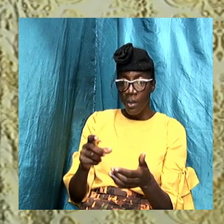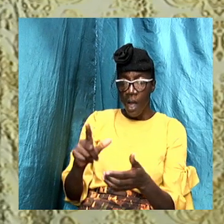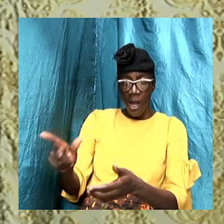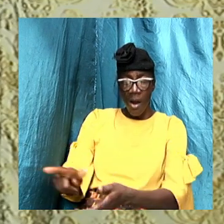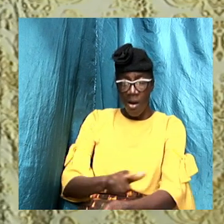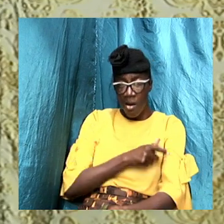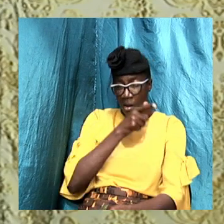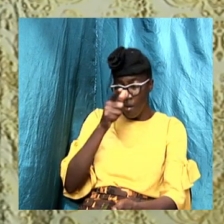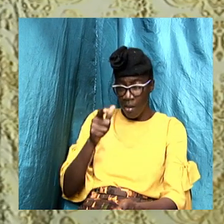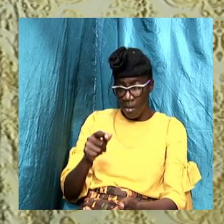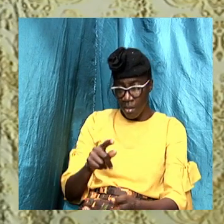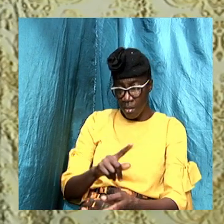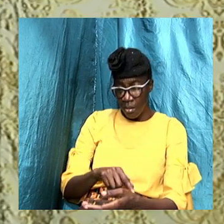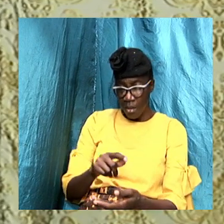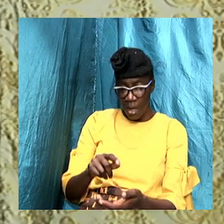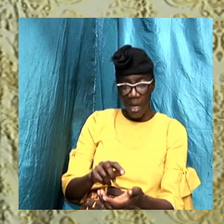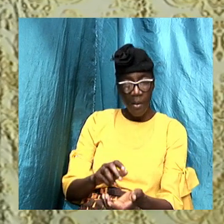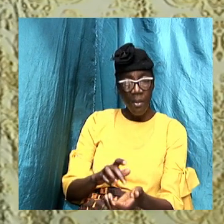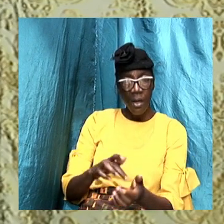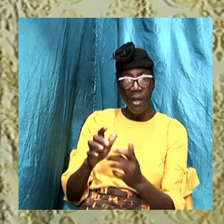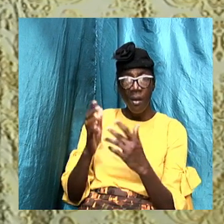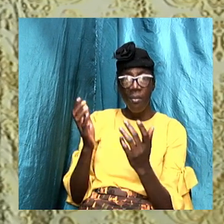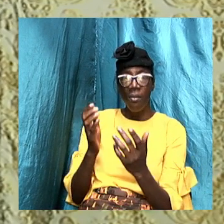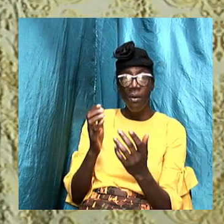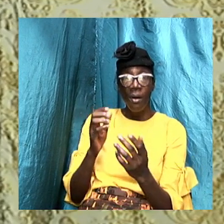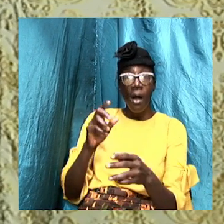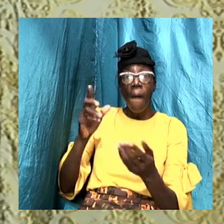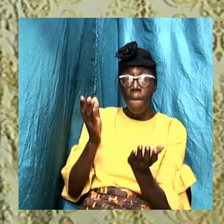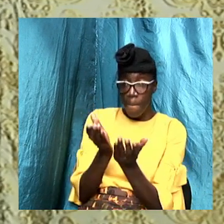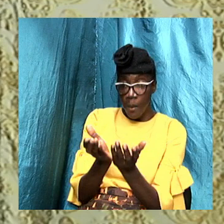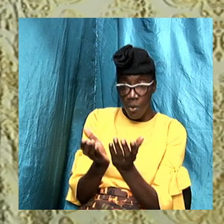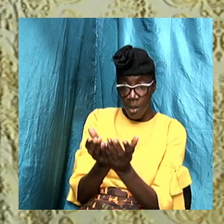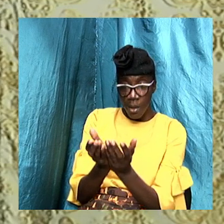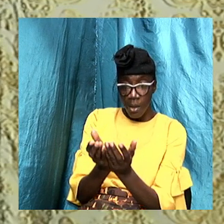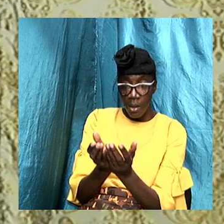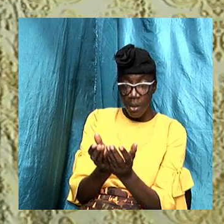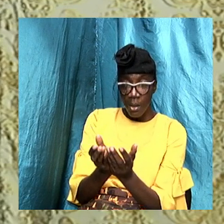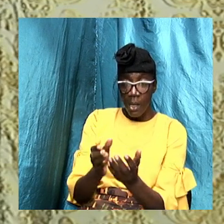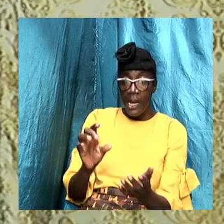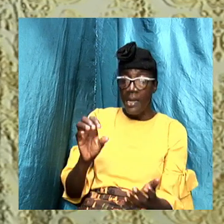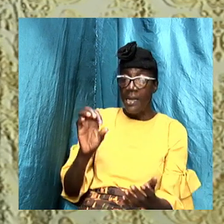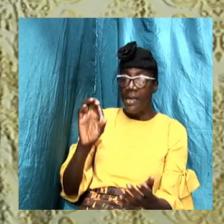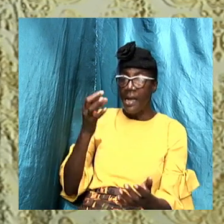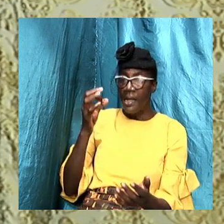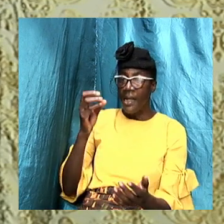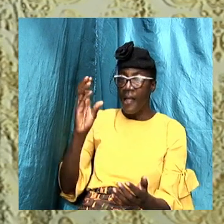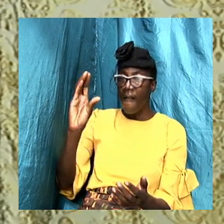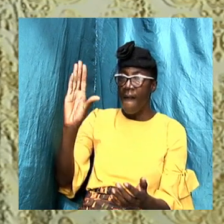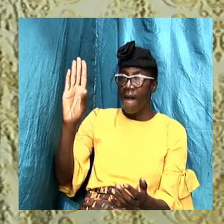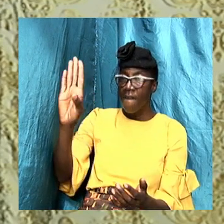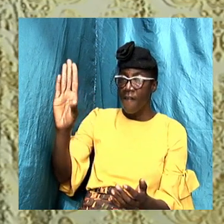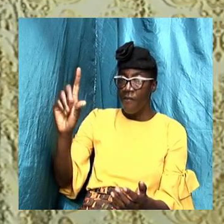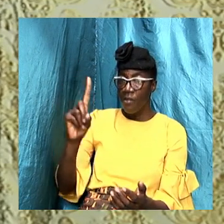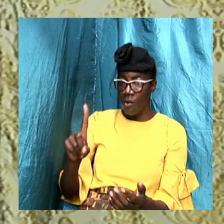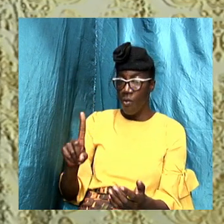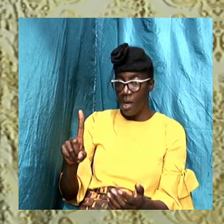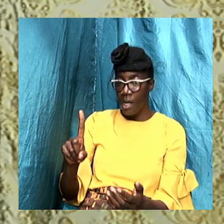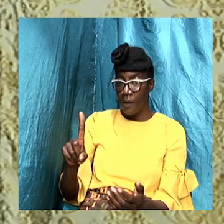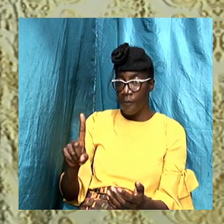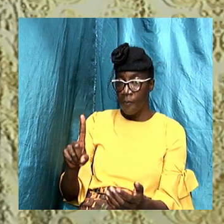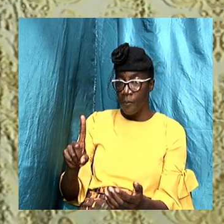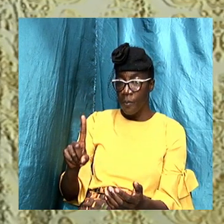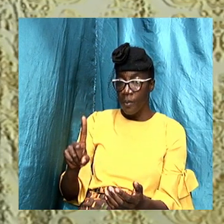page 384 and 389 the formula